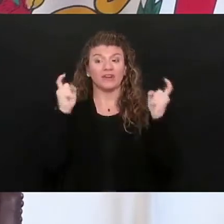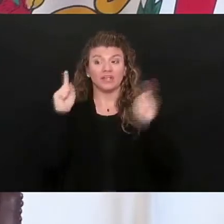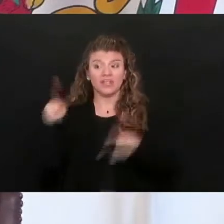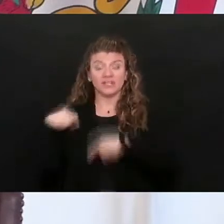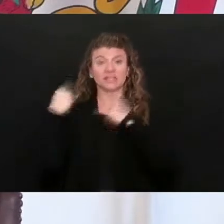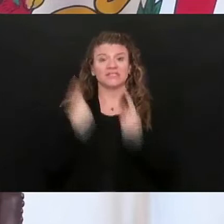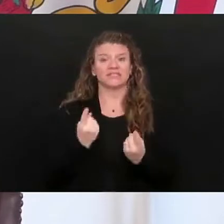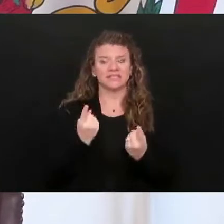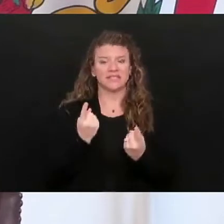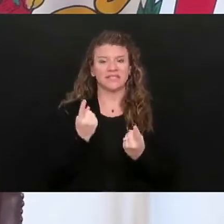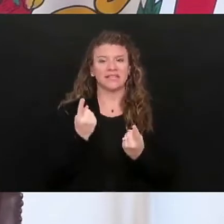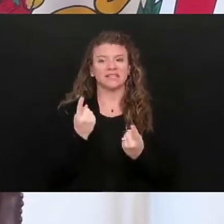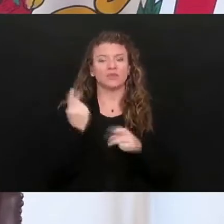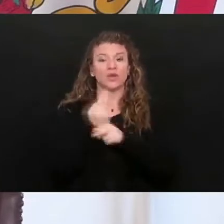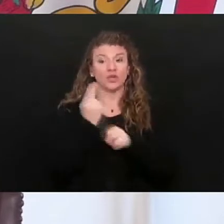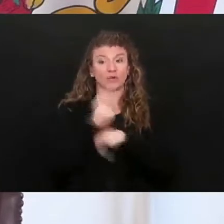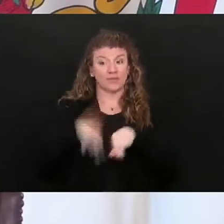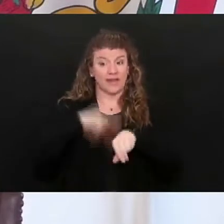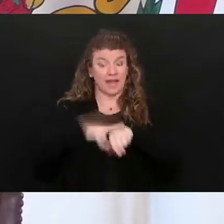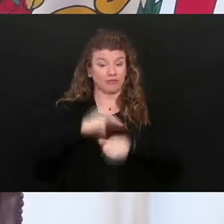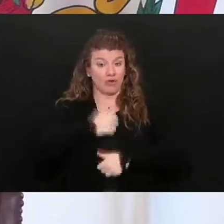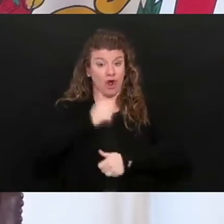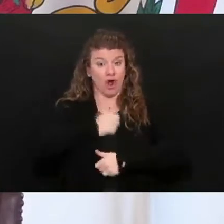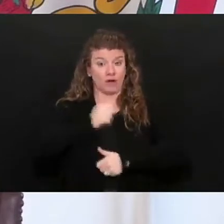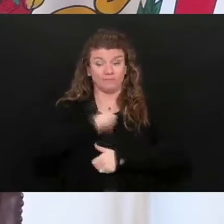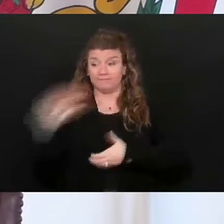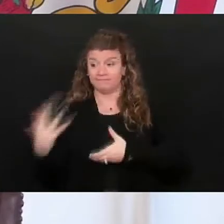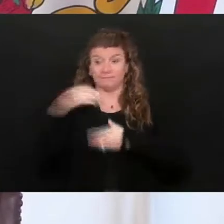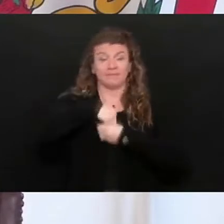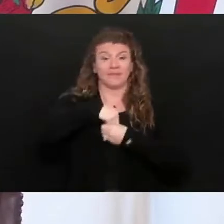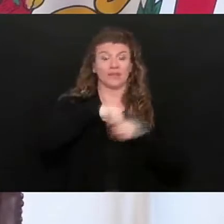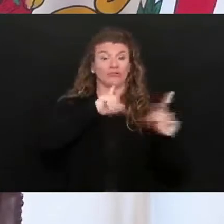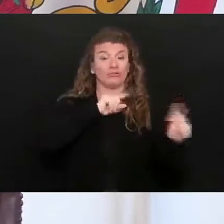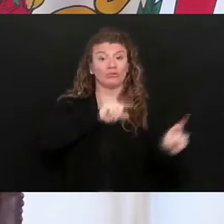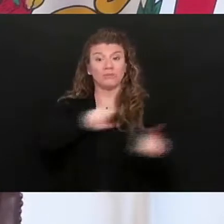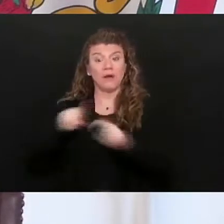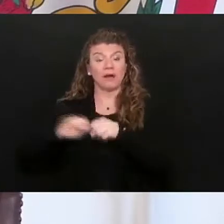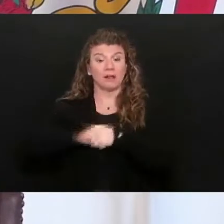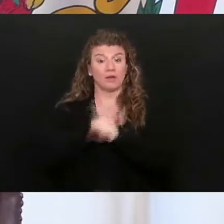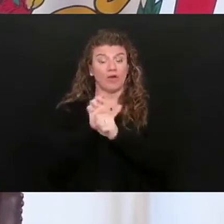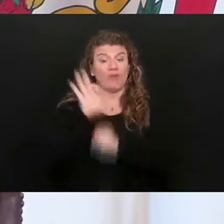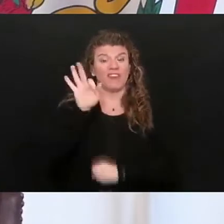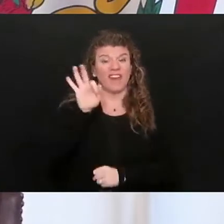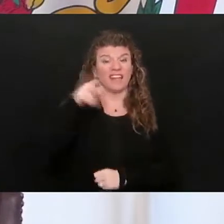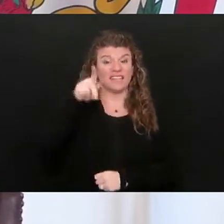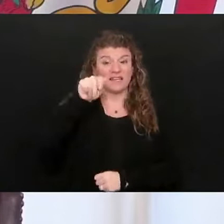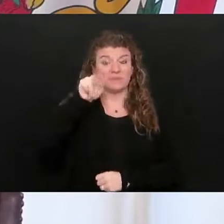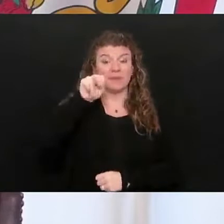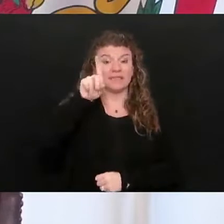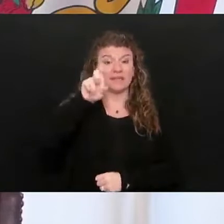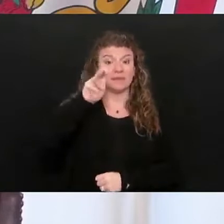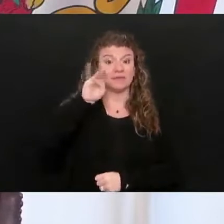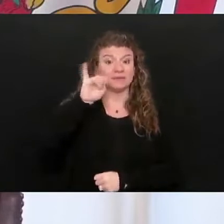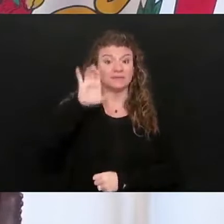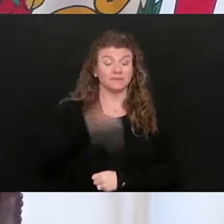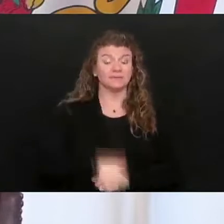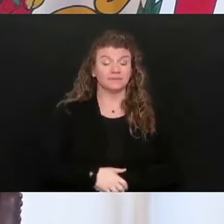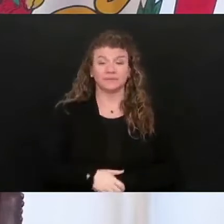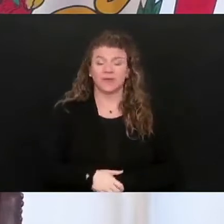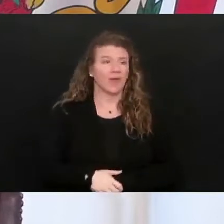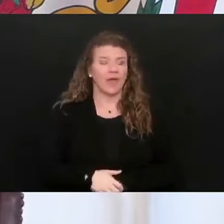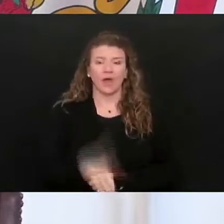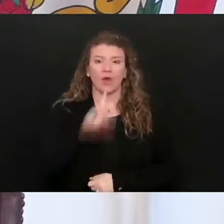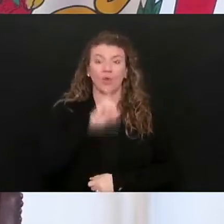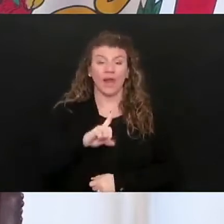mobilized the Western Union National Guard to respond to this COVID-19 pandemic. You know, I could